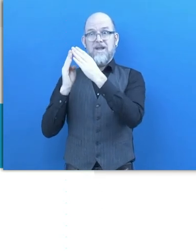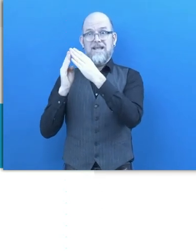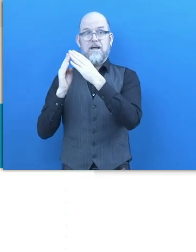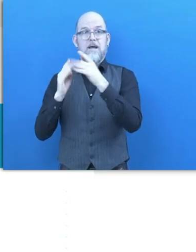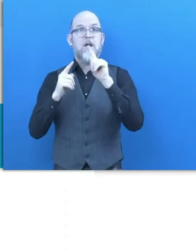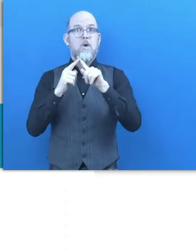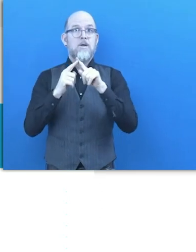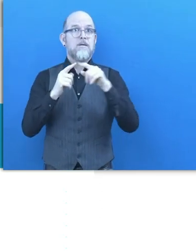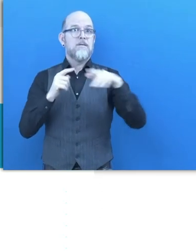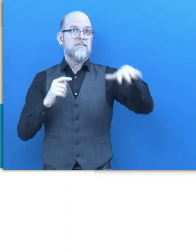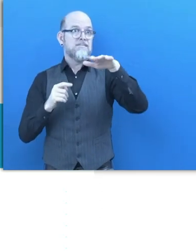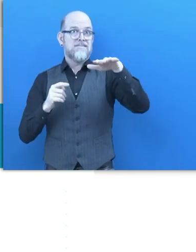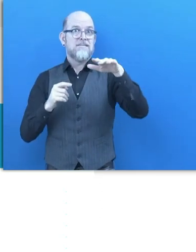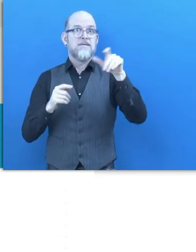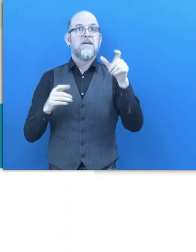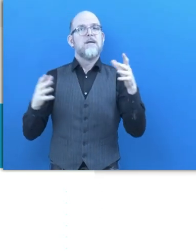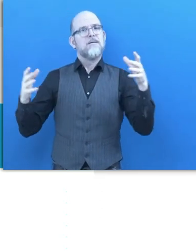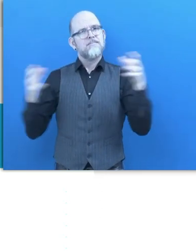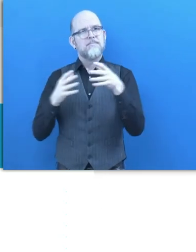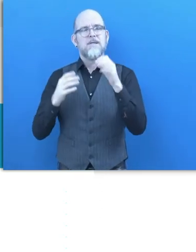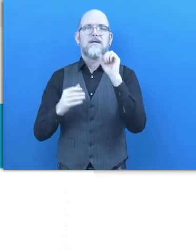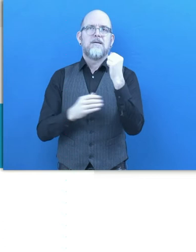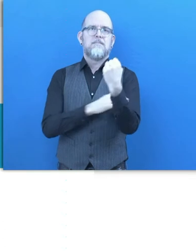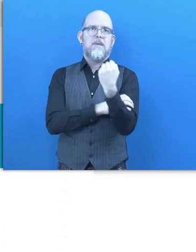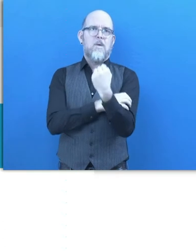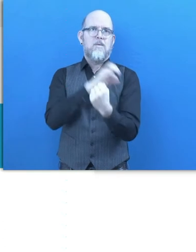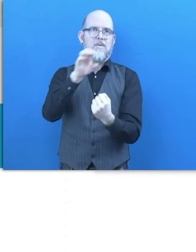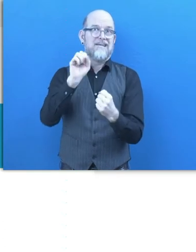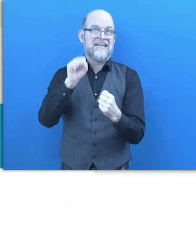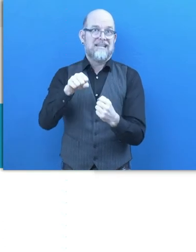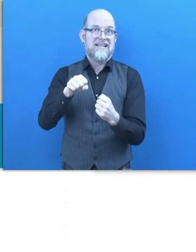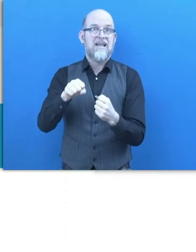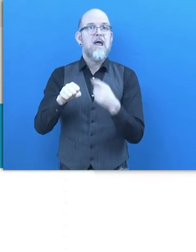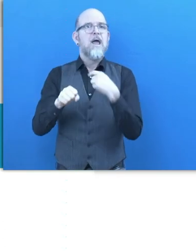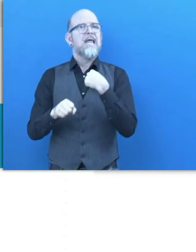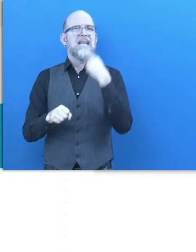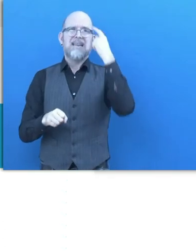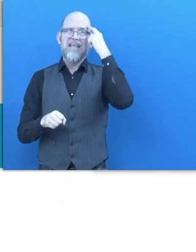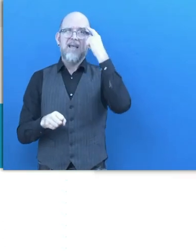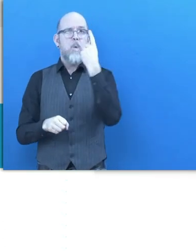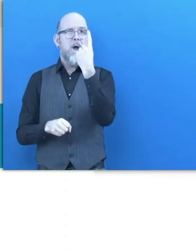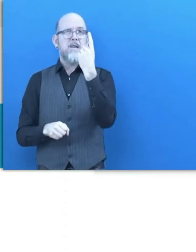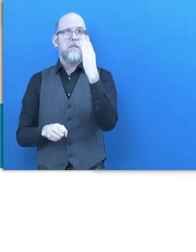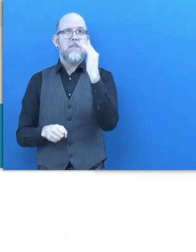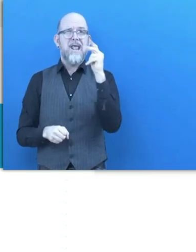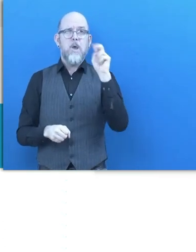billion people with disabilities worldwide through relevant information and community. And to achieve